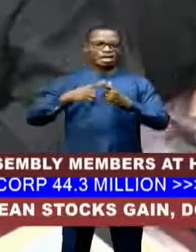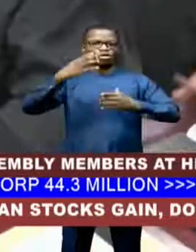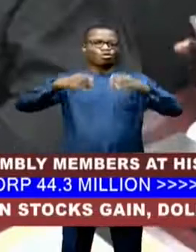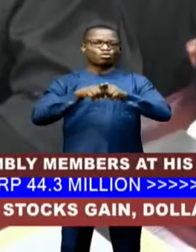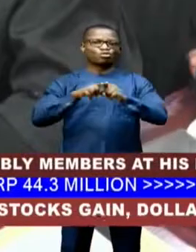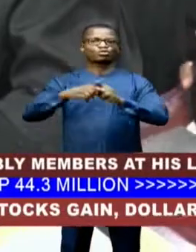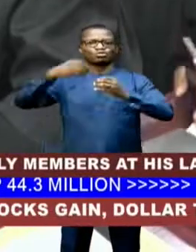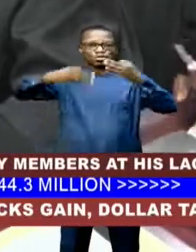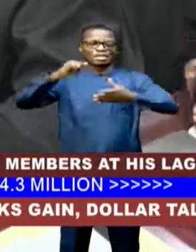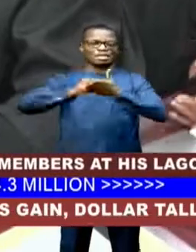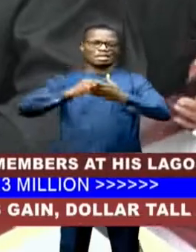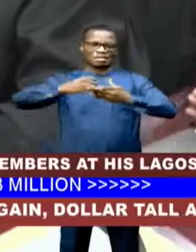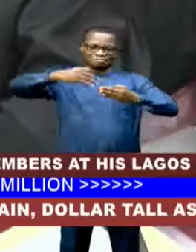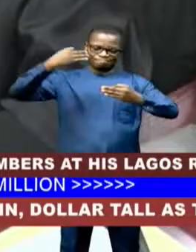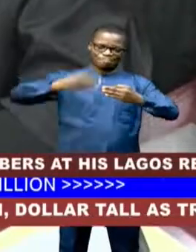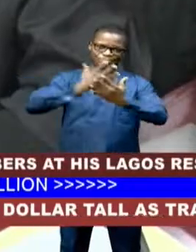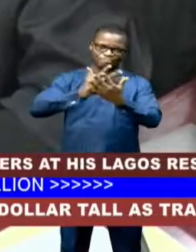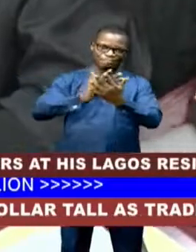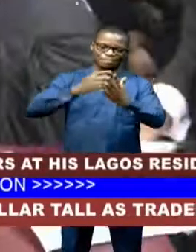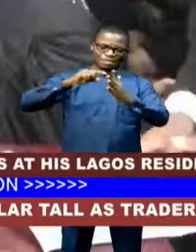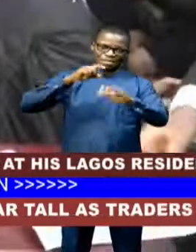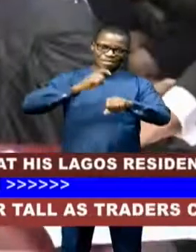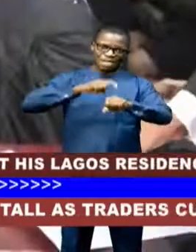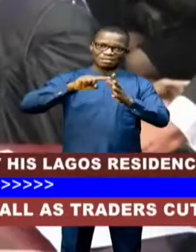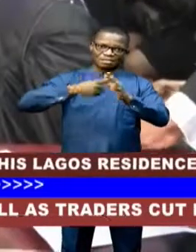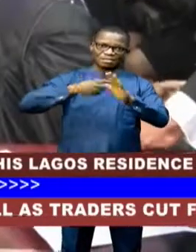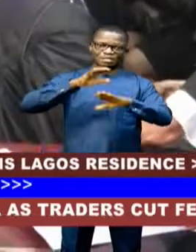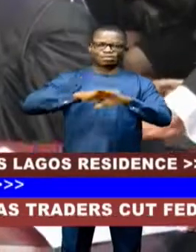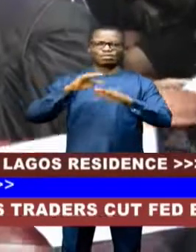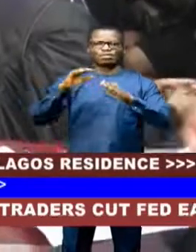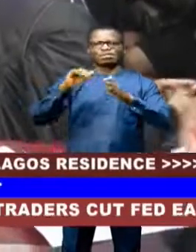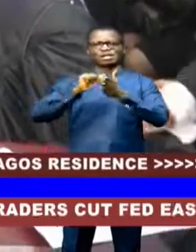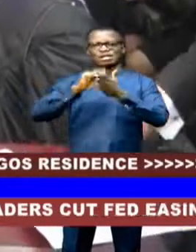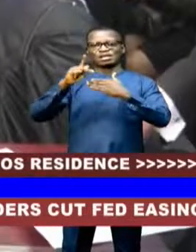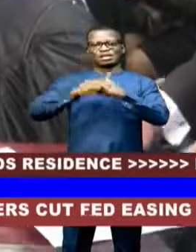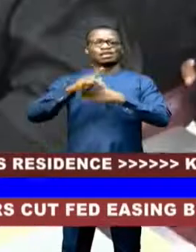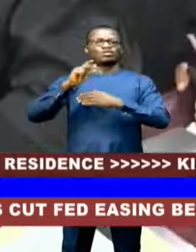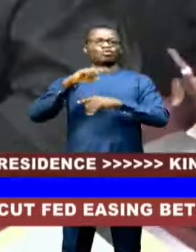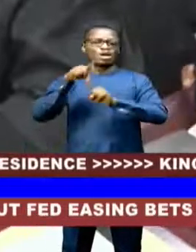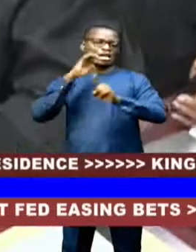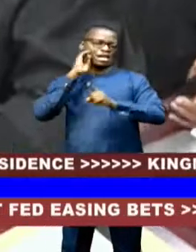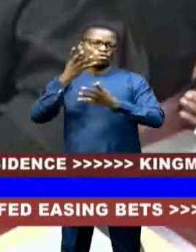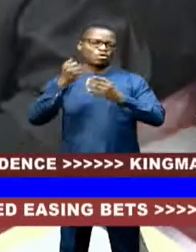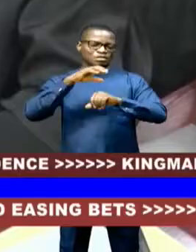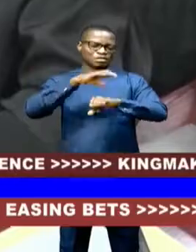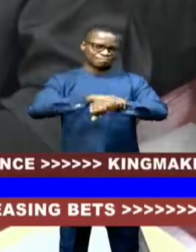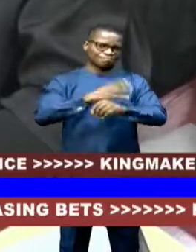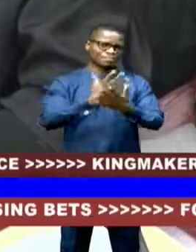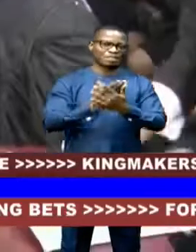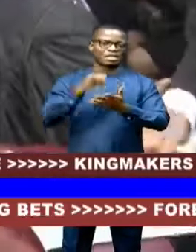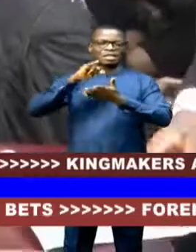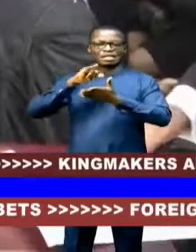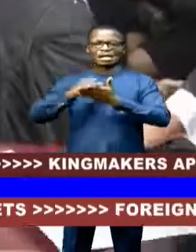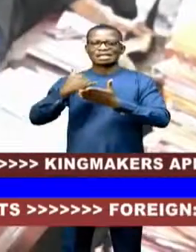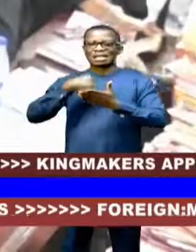his jet term commences on the 24th of March, 2024, when he was arrested. The cross-dresser had been in the